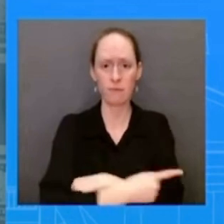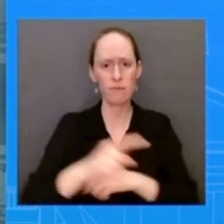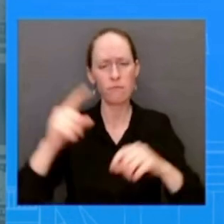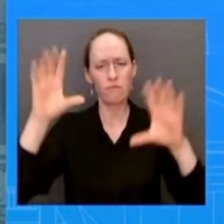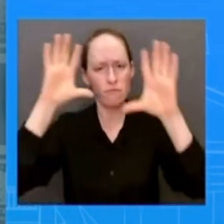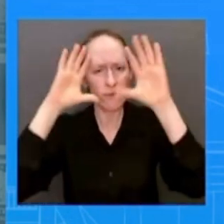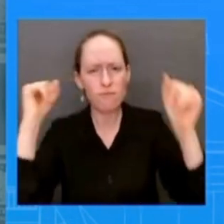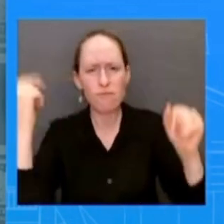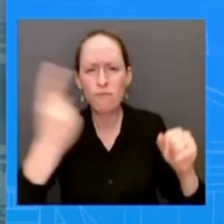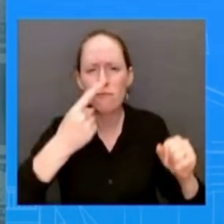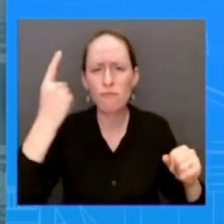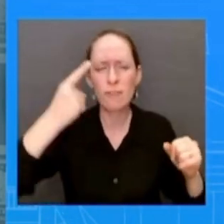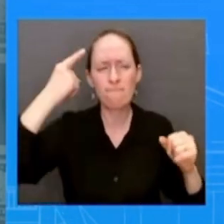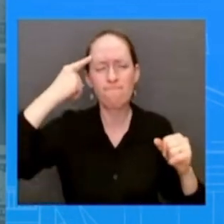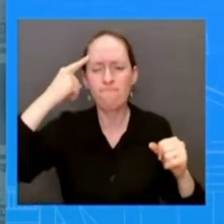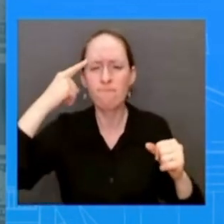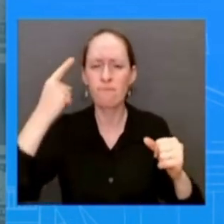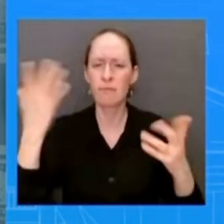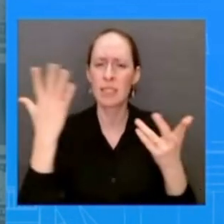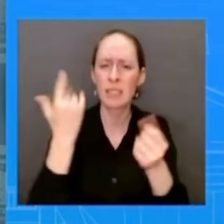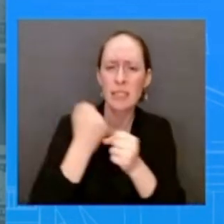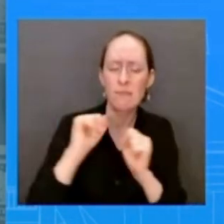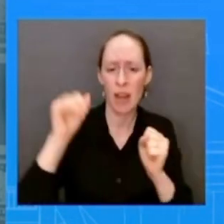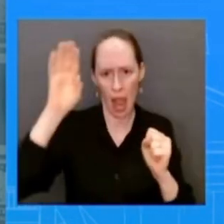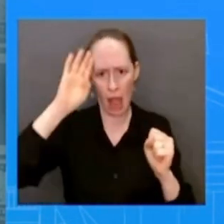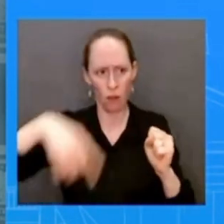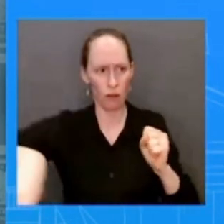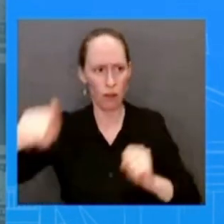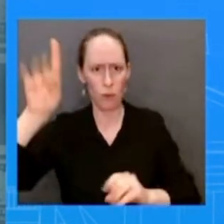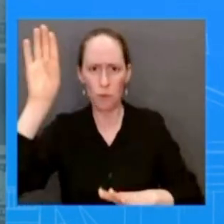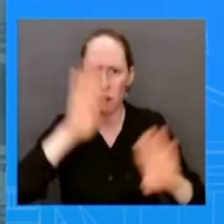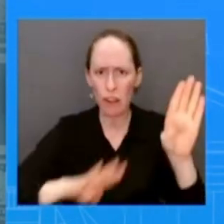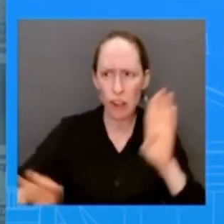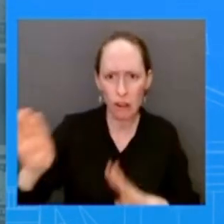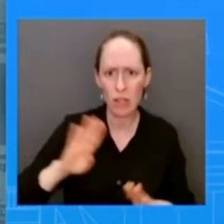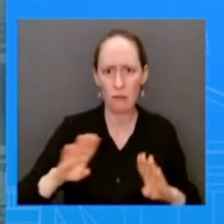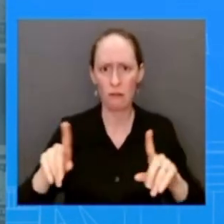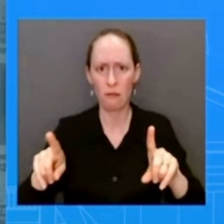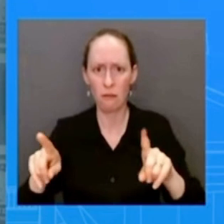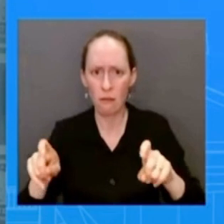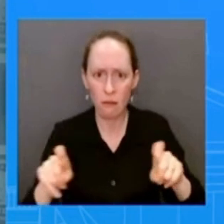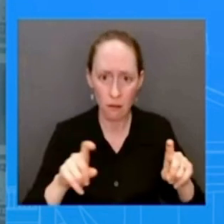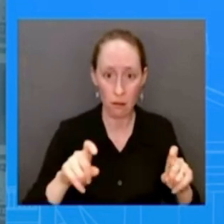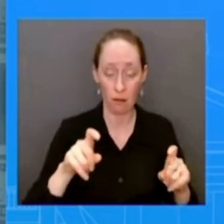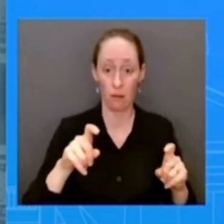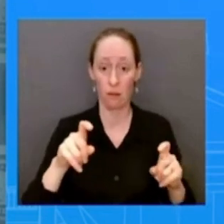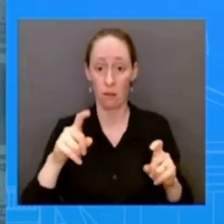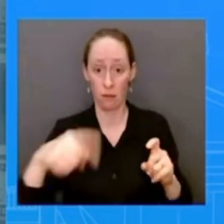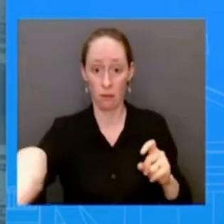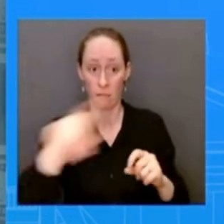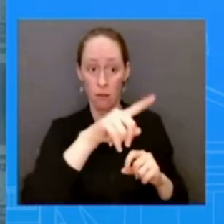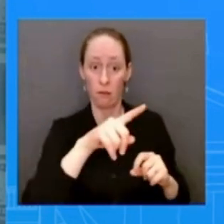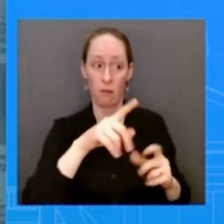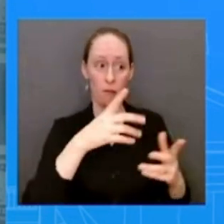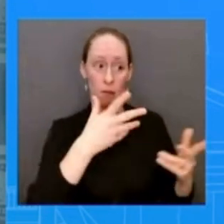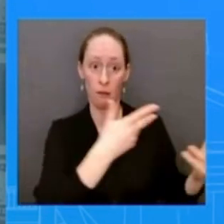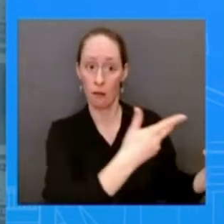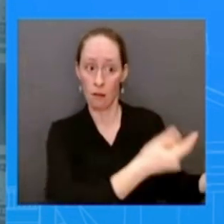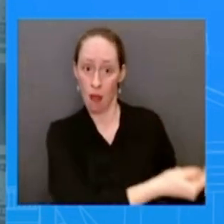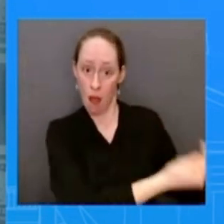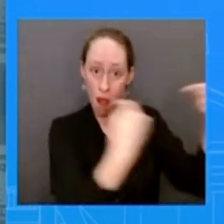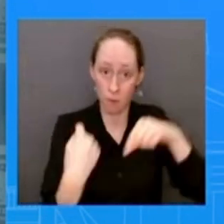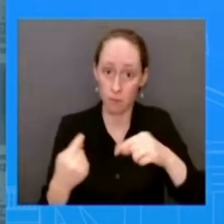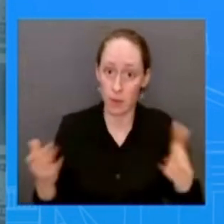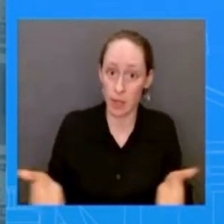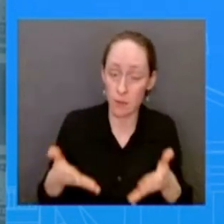actually coming crossing the border and coming into the u.s so you know dhs screens and vets every individual encountered at the border